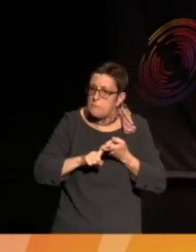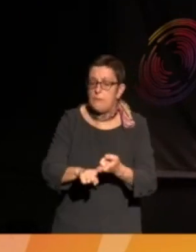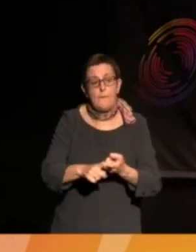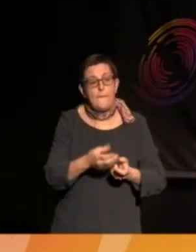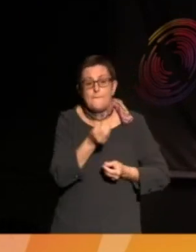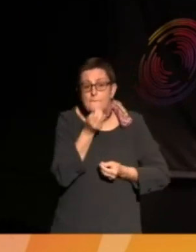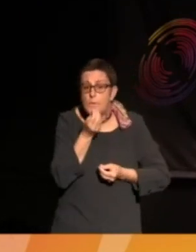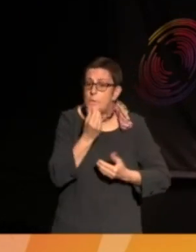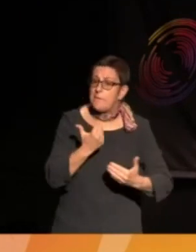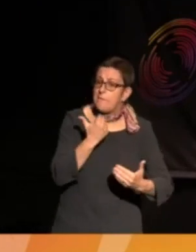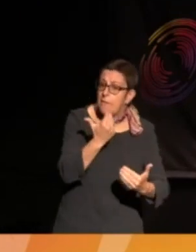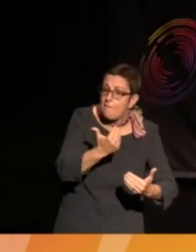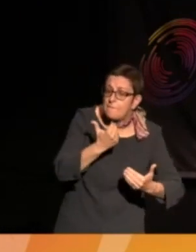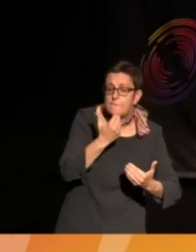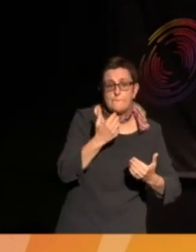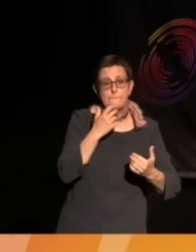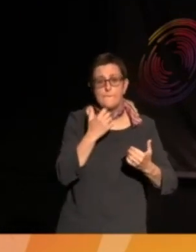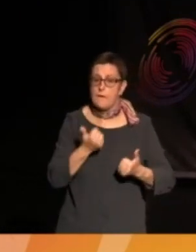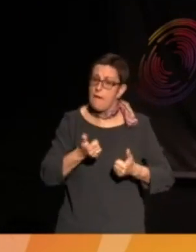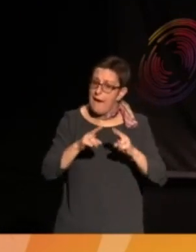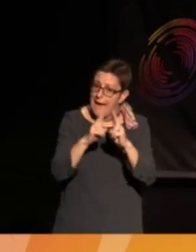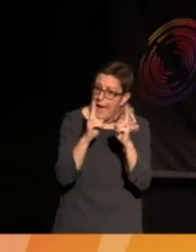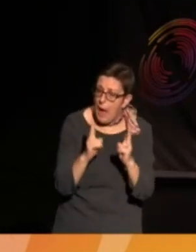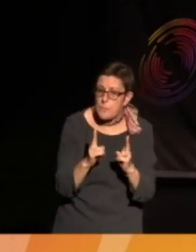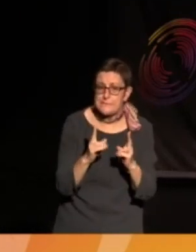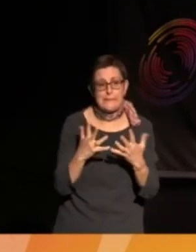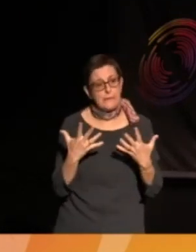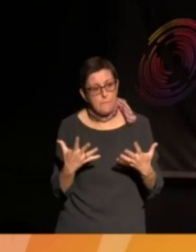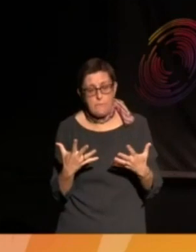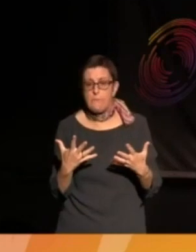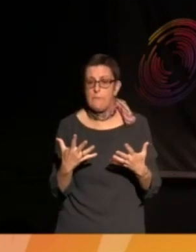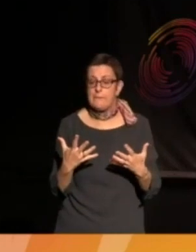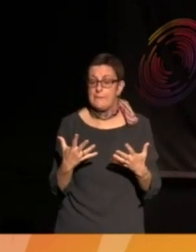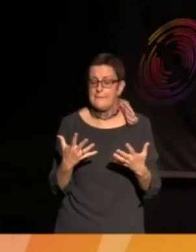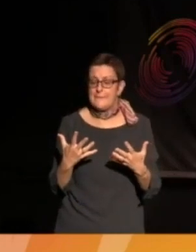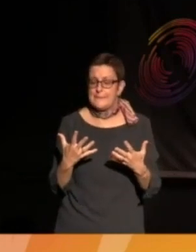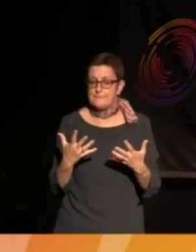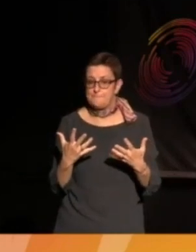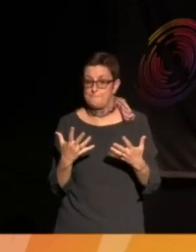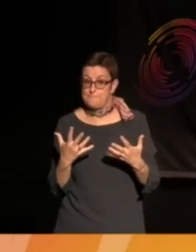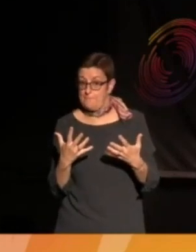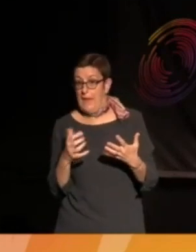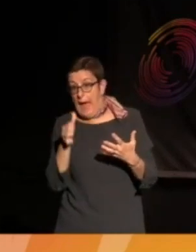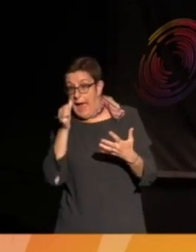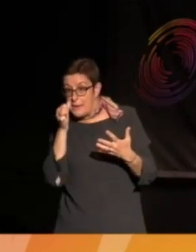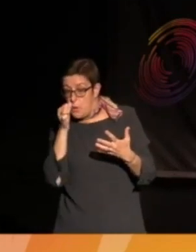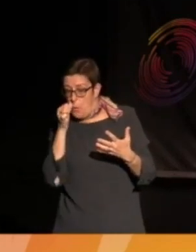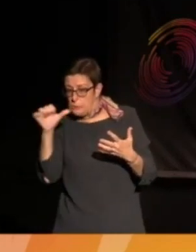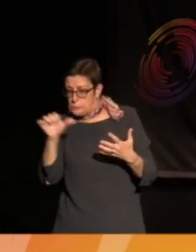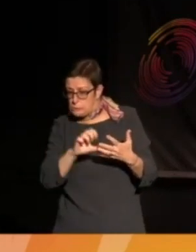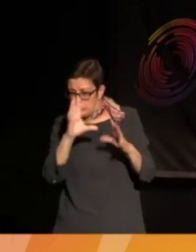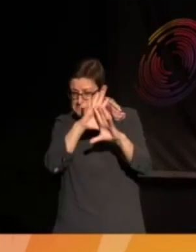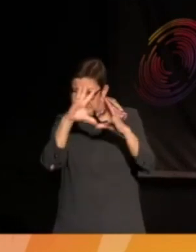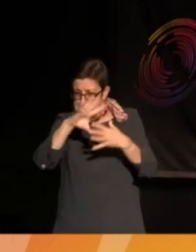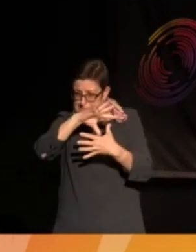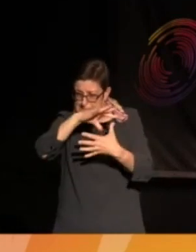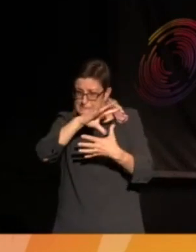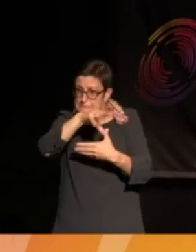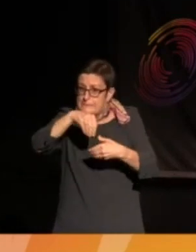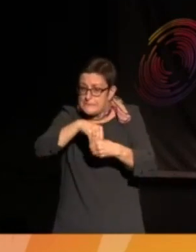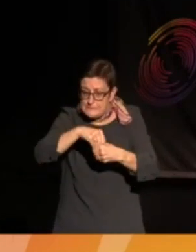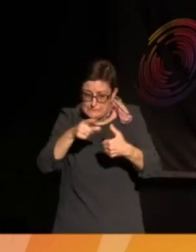you know, that's, I feel like I know what it should look like. People have got a